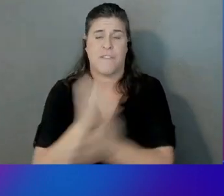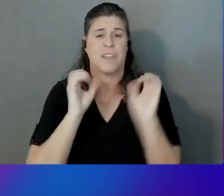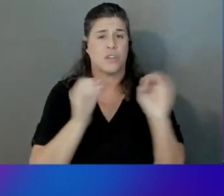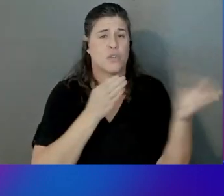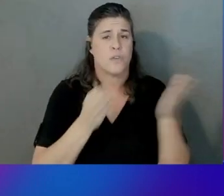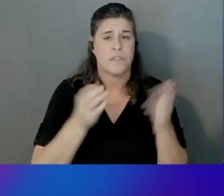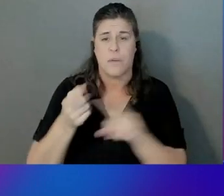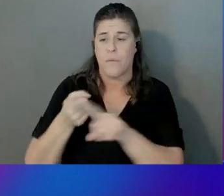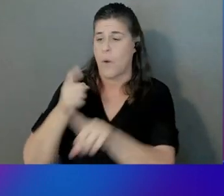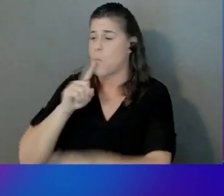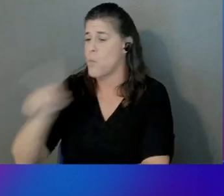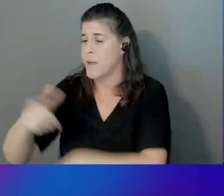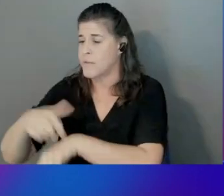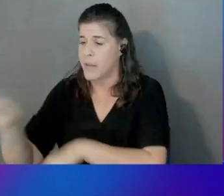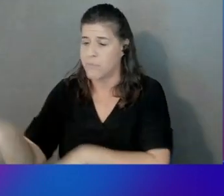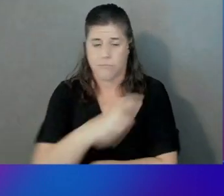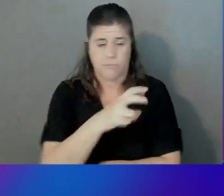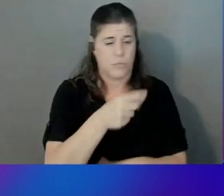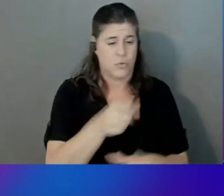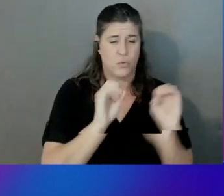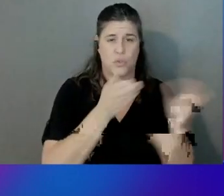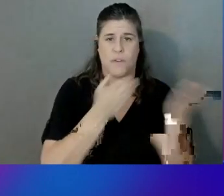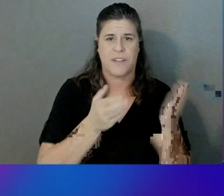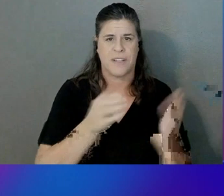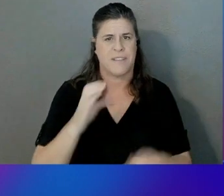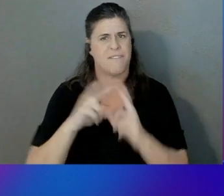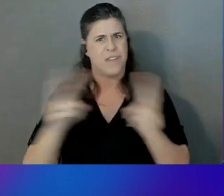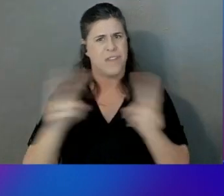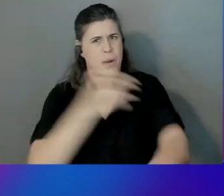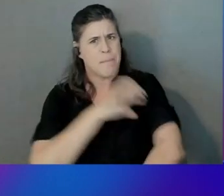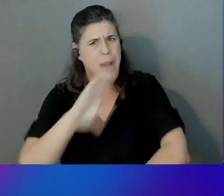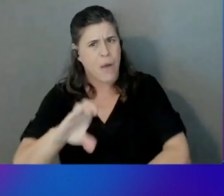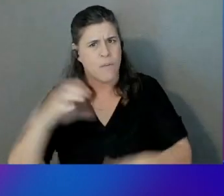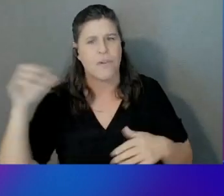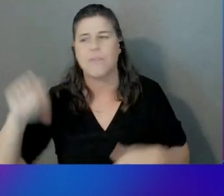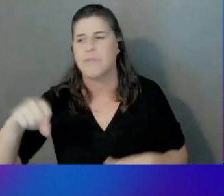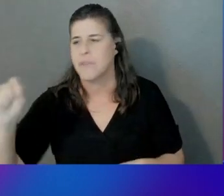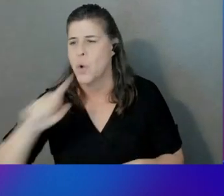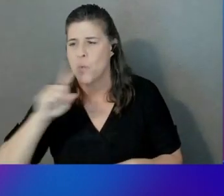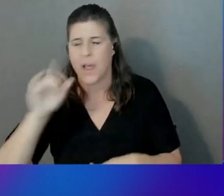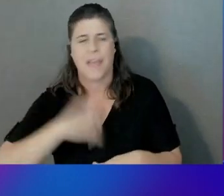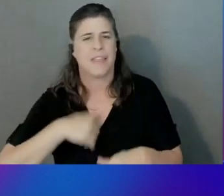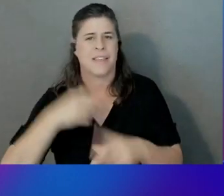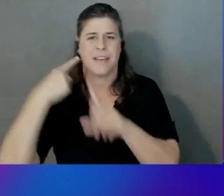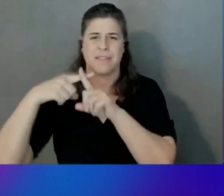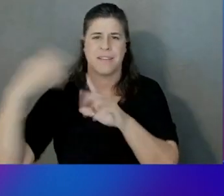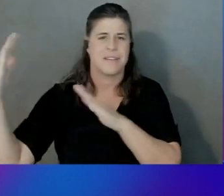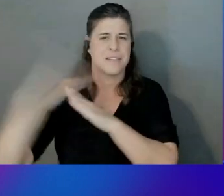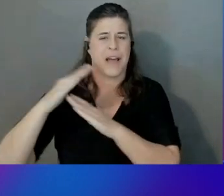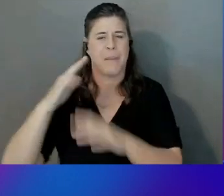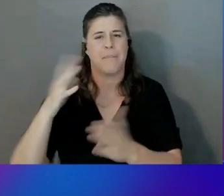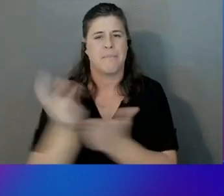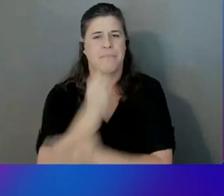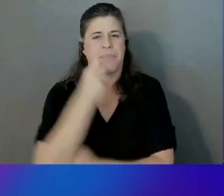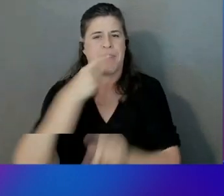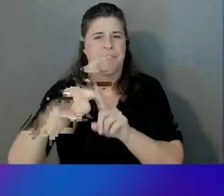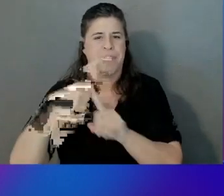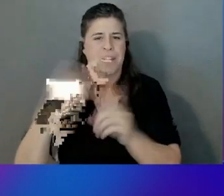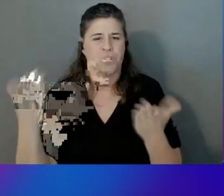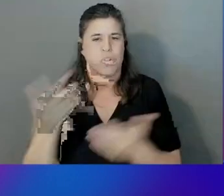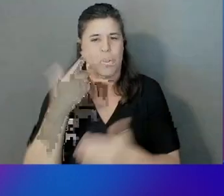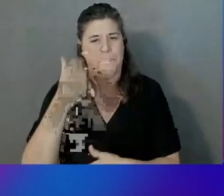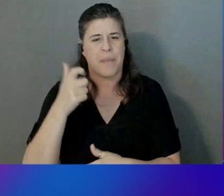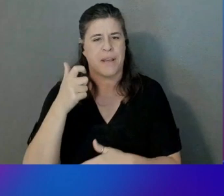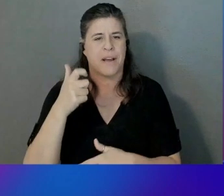I think that's pretty powerful. It is very. Yeah, I think that that's the main like advantage here, the portability and the flexibility that you get with the different